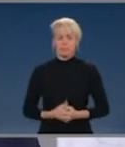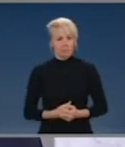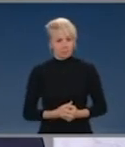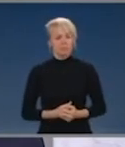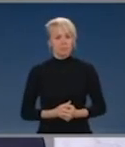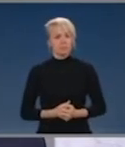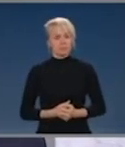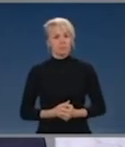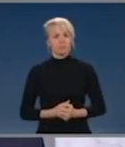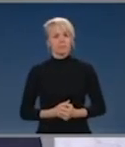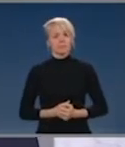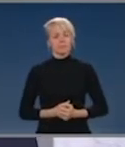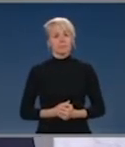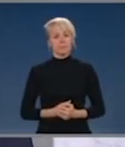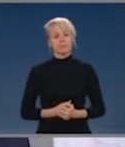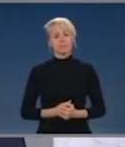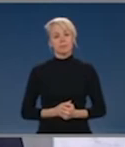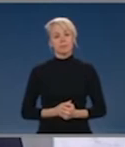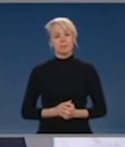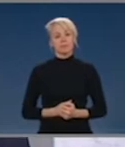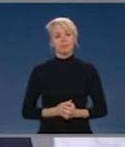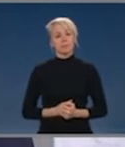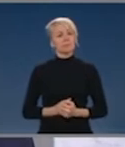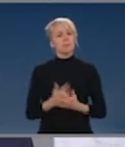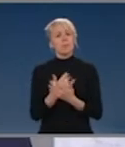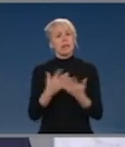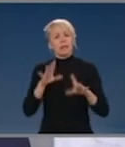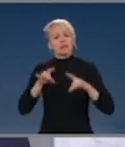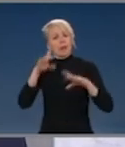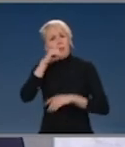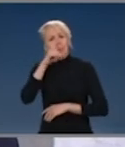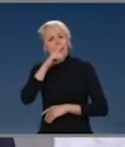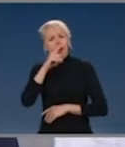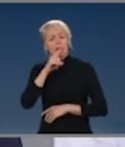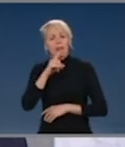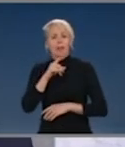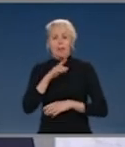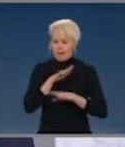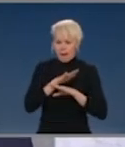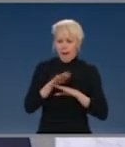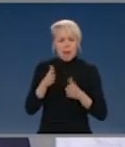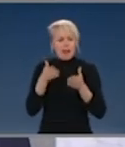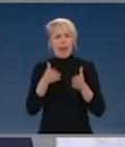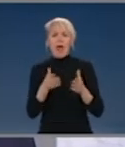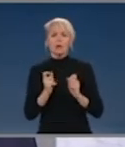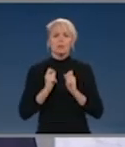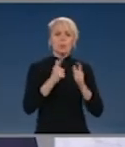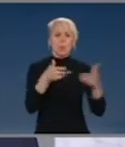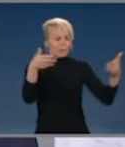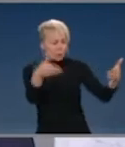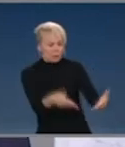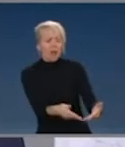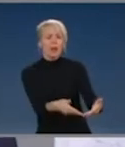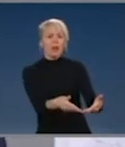absolute agony of not being able to say goodbye to a loved one let's thank them by showing